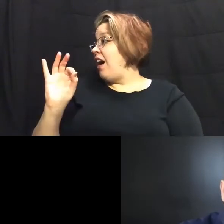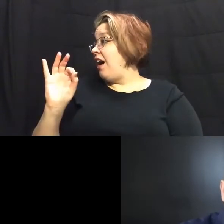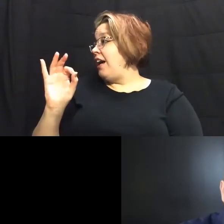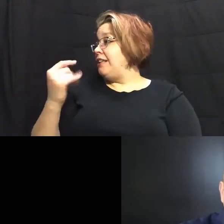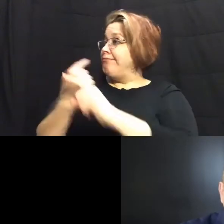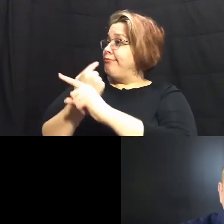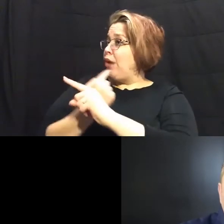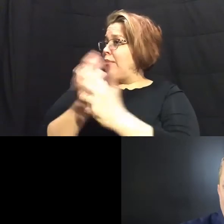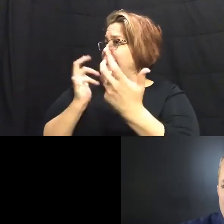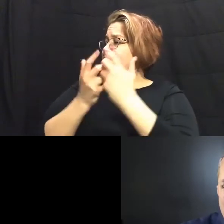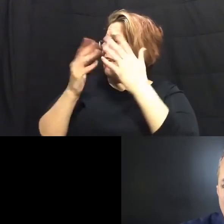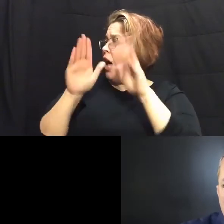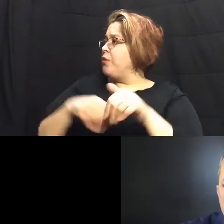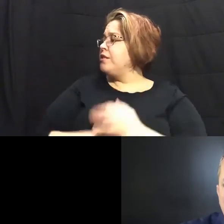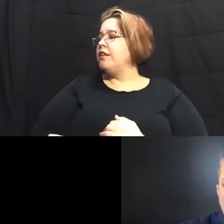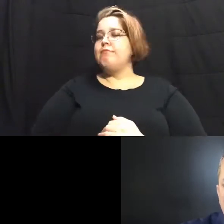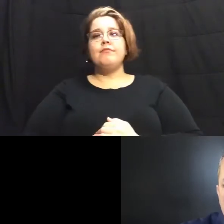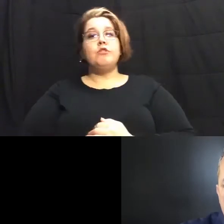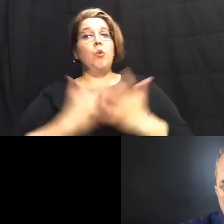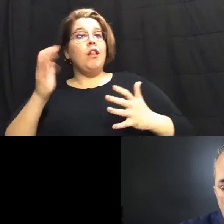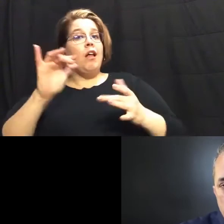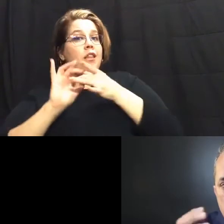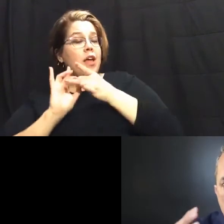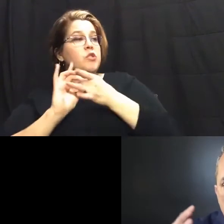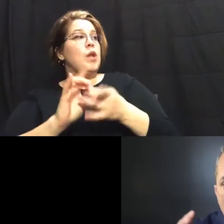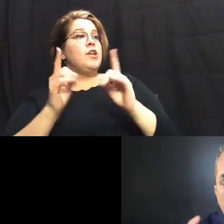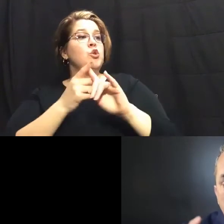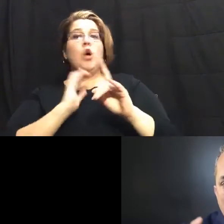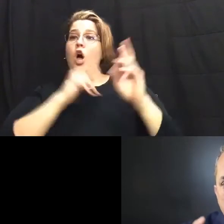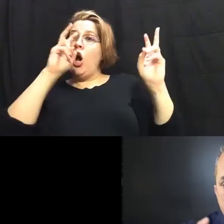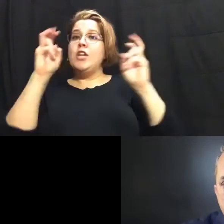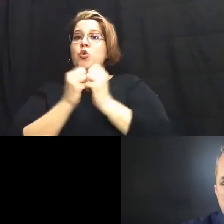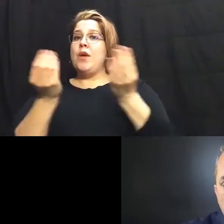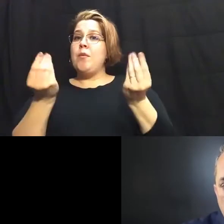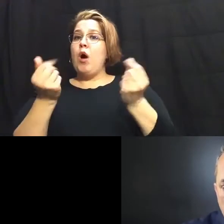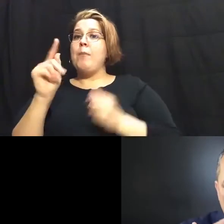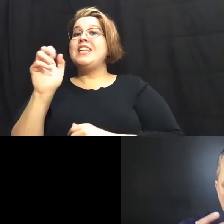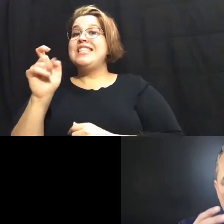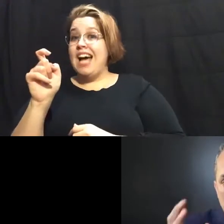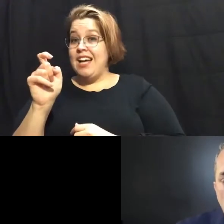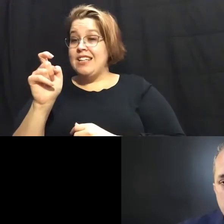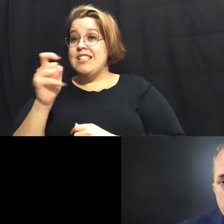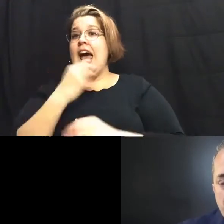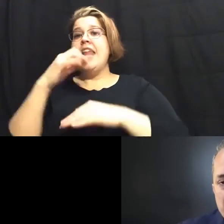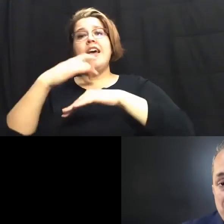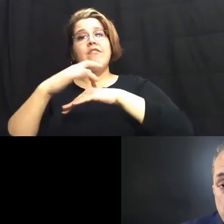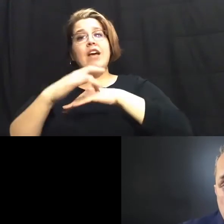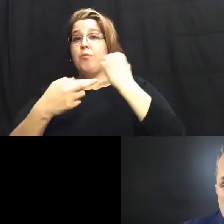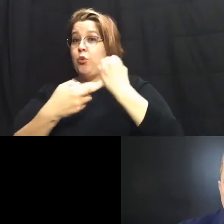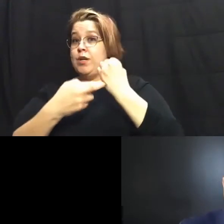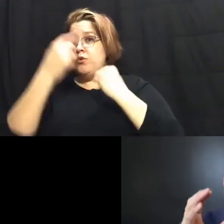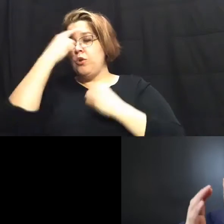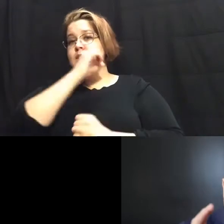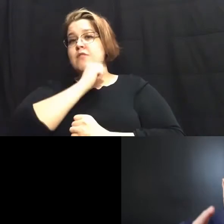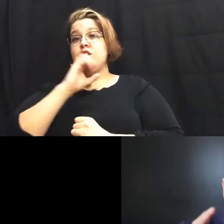housing well a lot of that comes from of course our issue with property taxes and the available resources for seniors